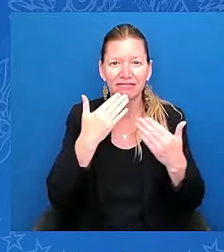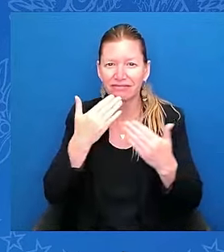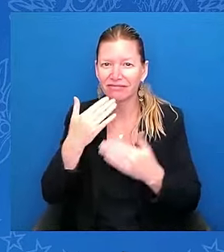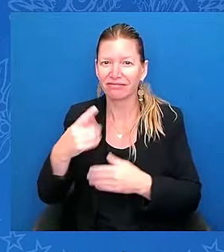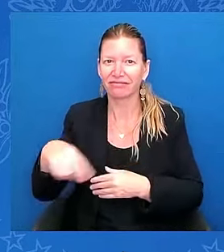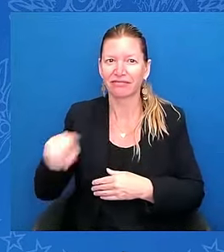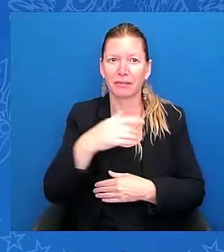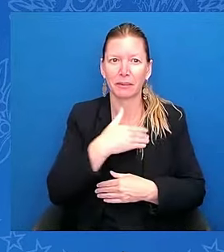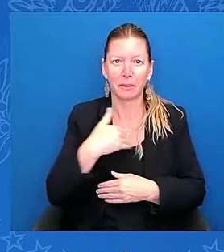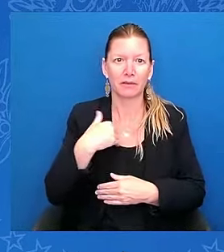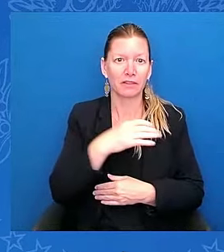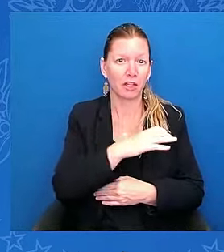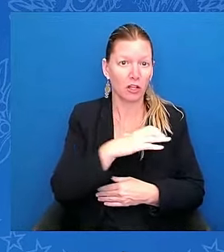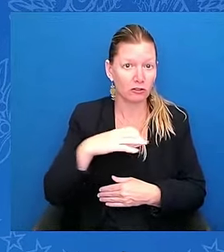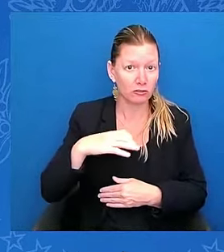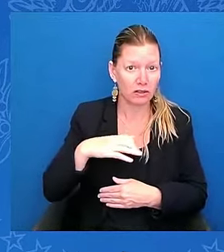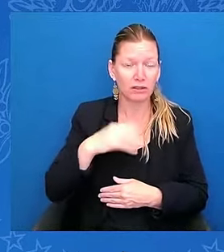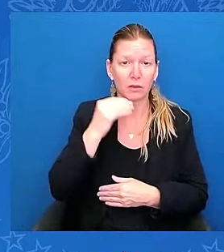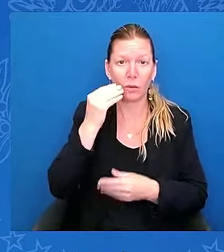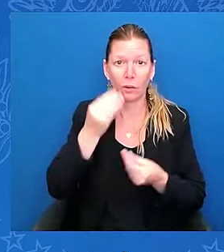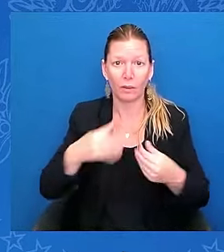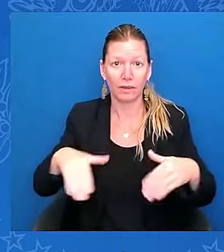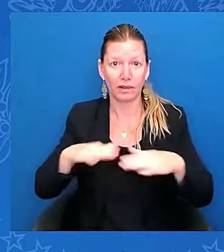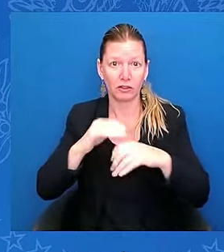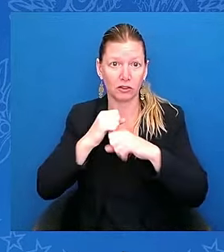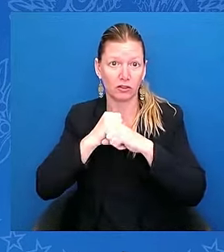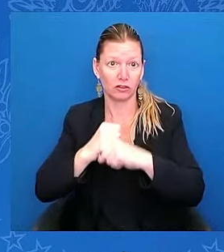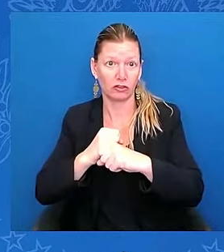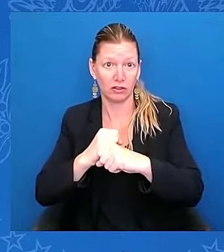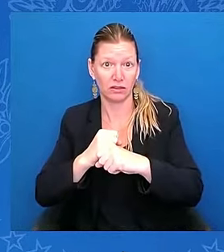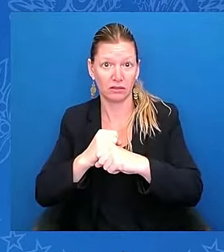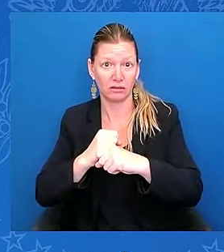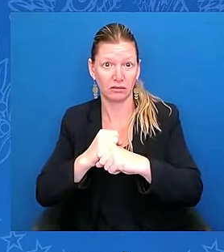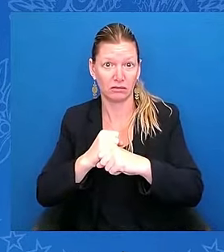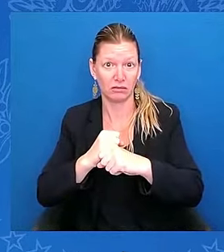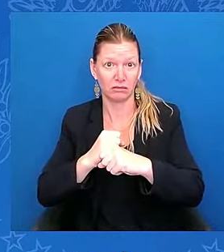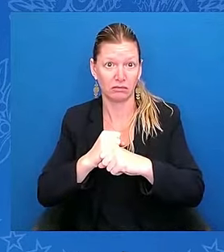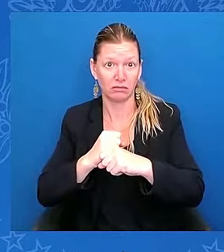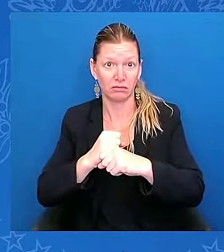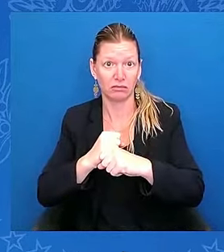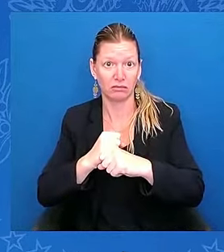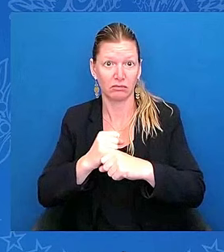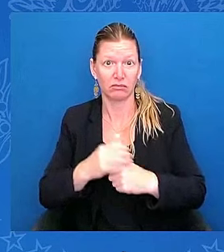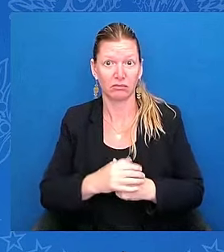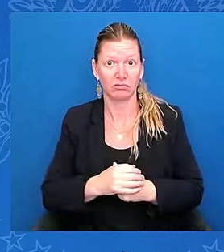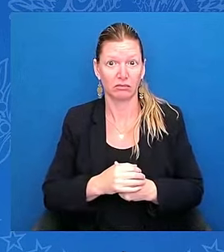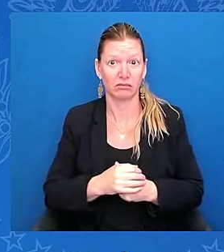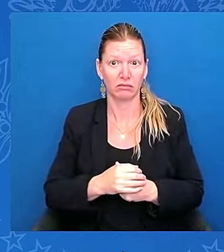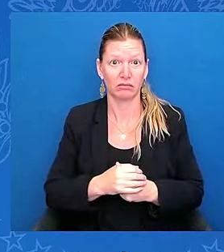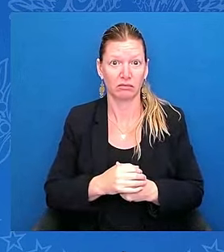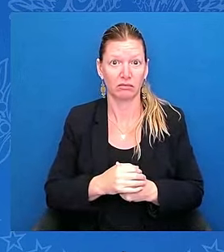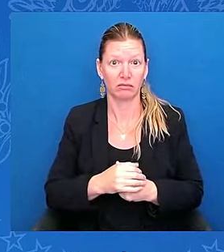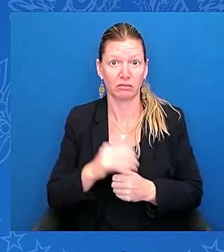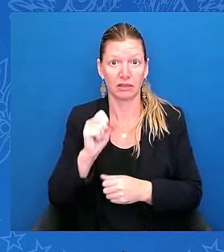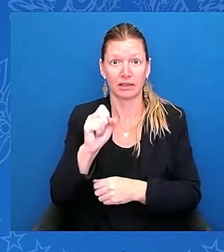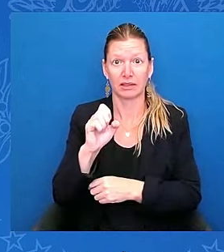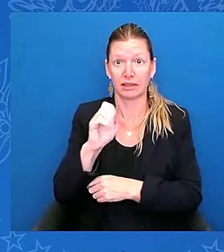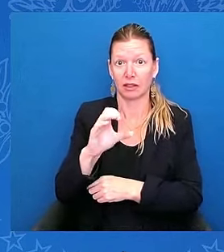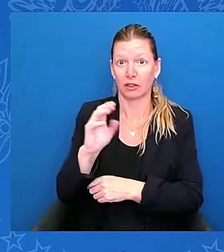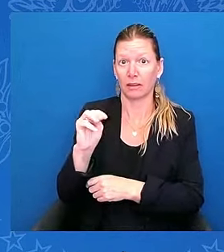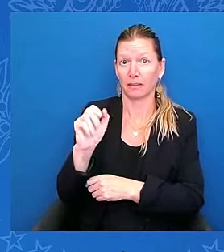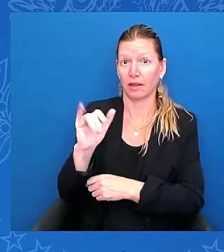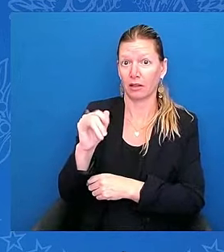I'm not sure I'm going to introduce you all the way. But all kidding aside, Secretary Mayorkas, as well as Secretary Becerra,